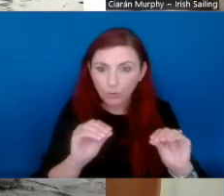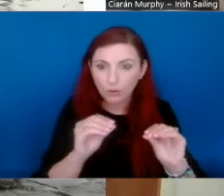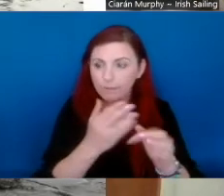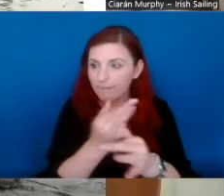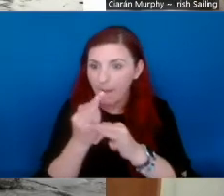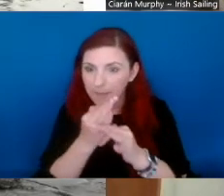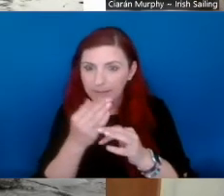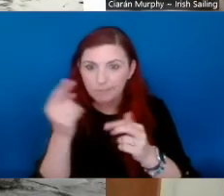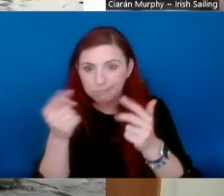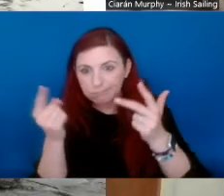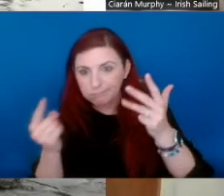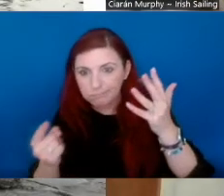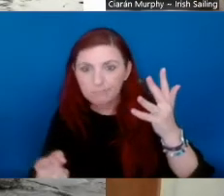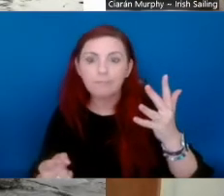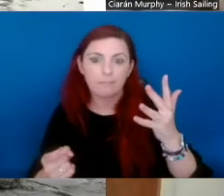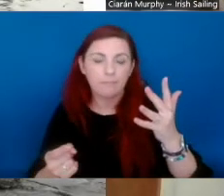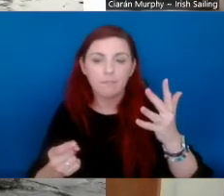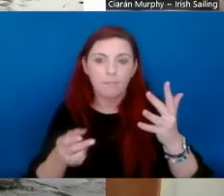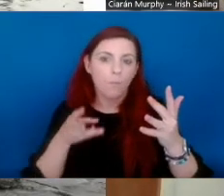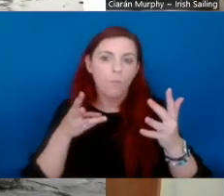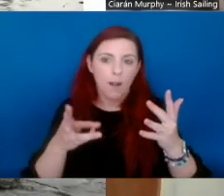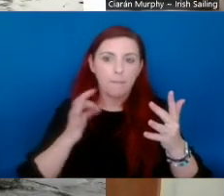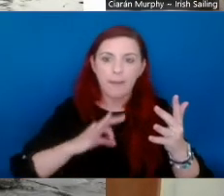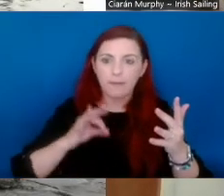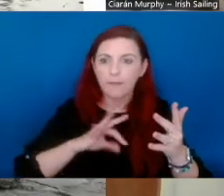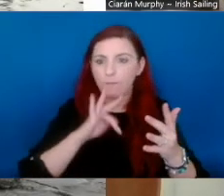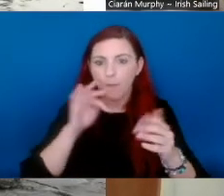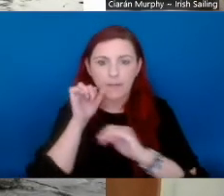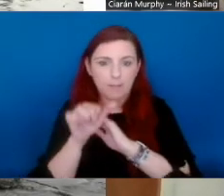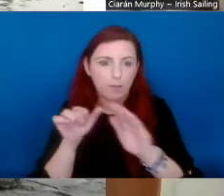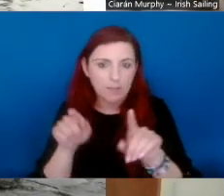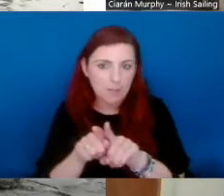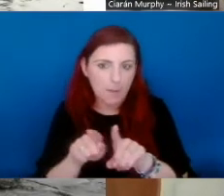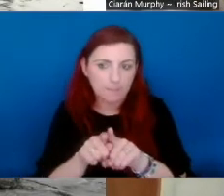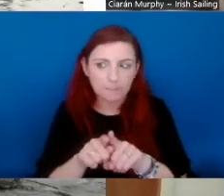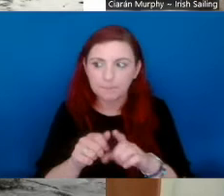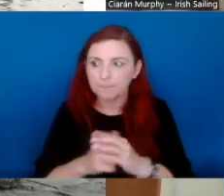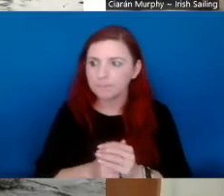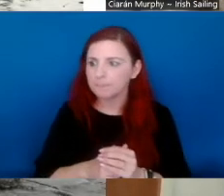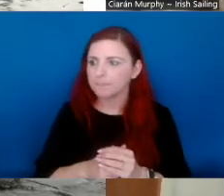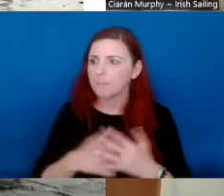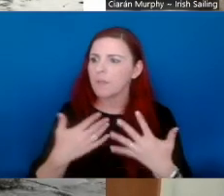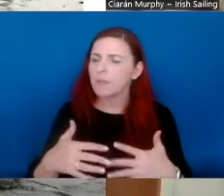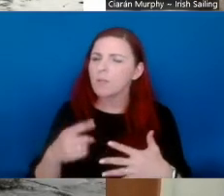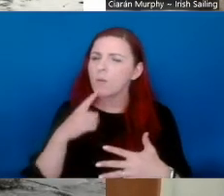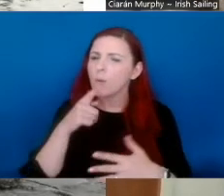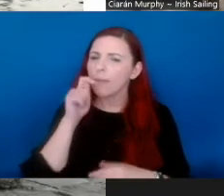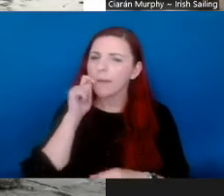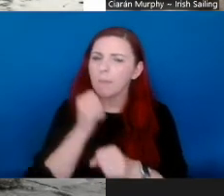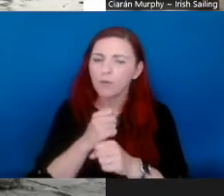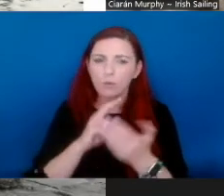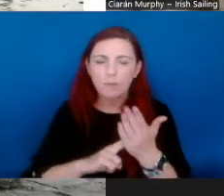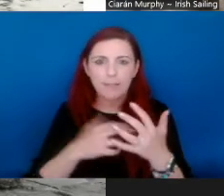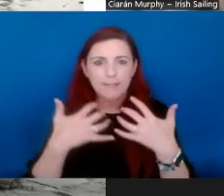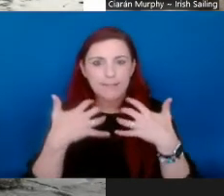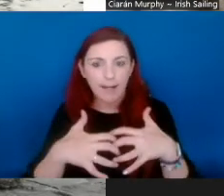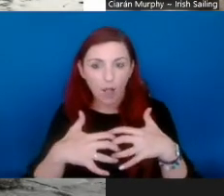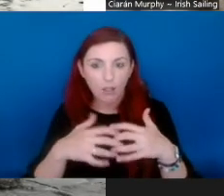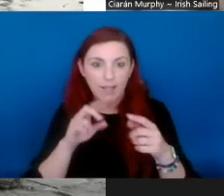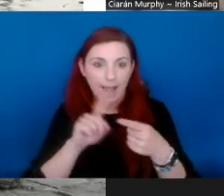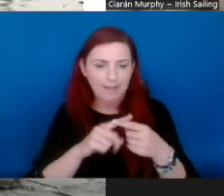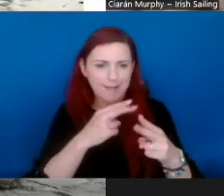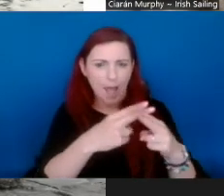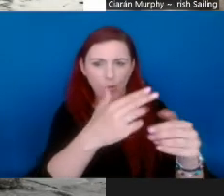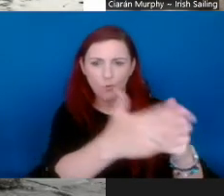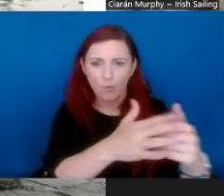benefiting as well in the journey and the experience. So it's really positive. So maybe if I can maybe call on everybody to get